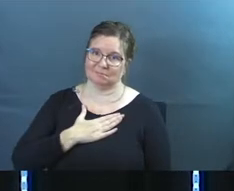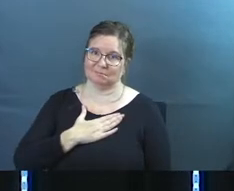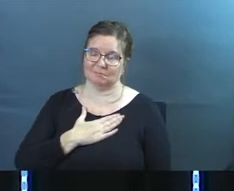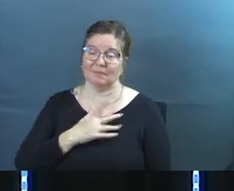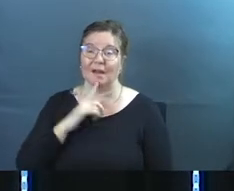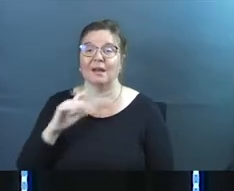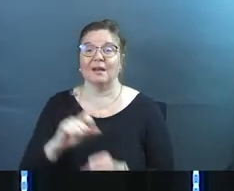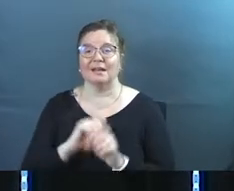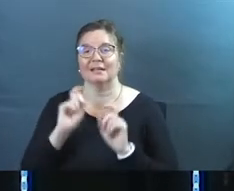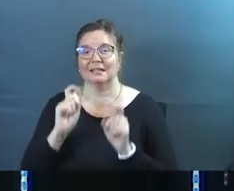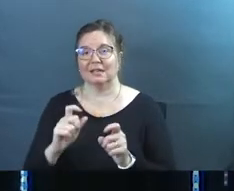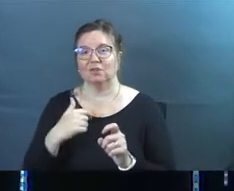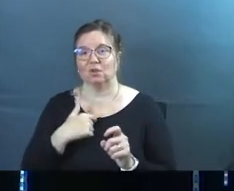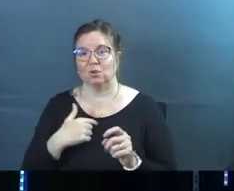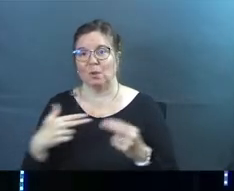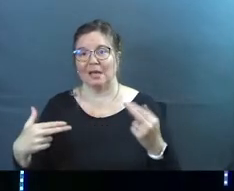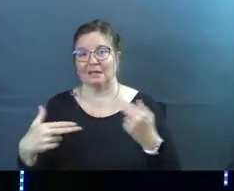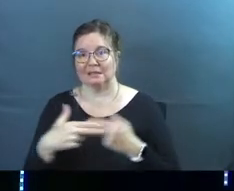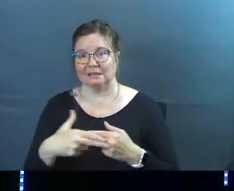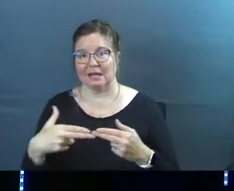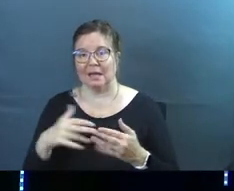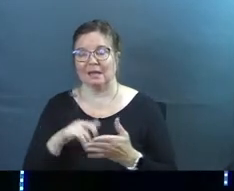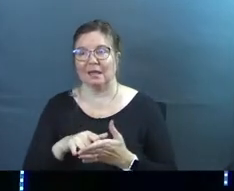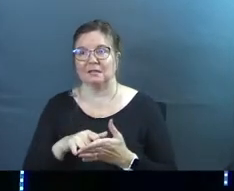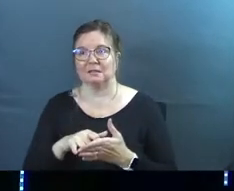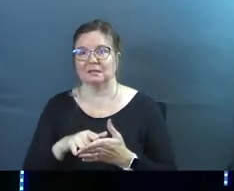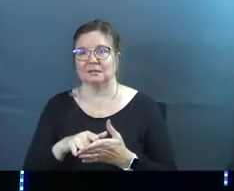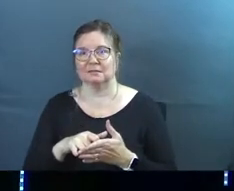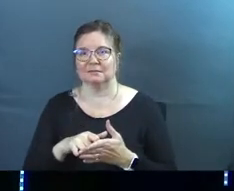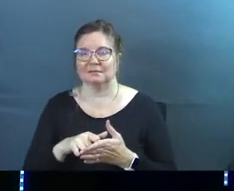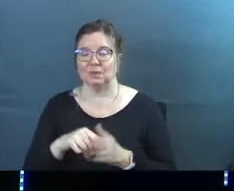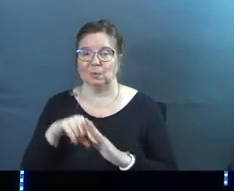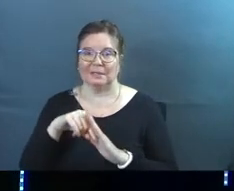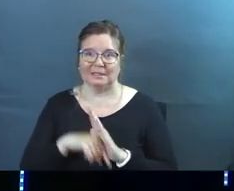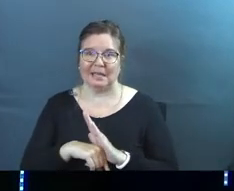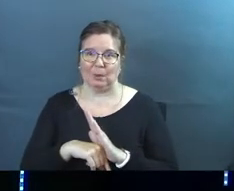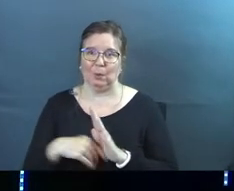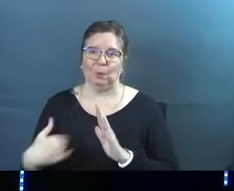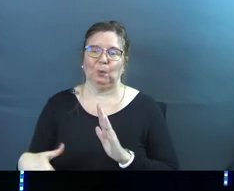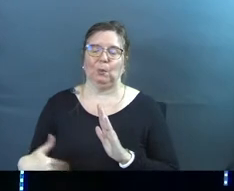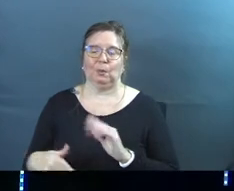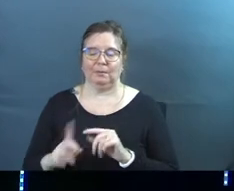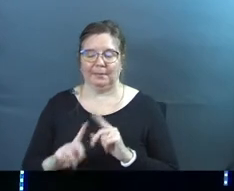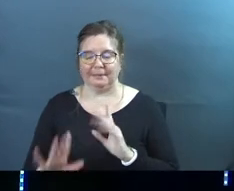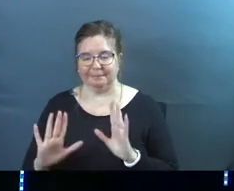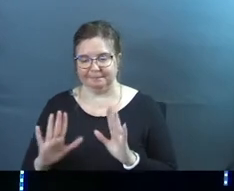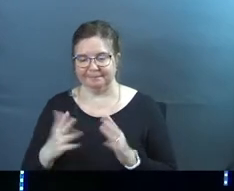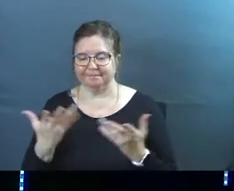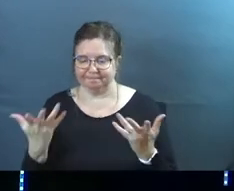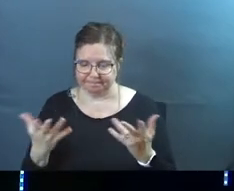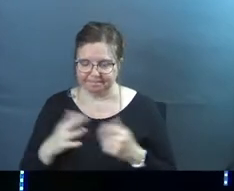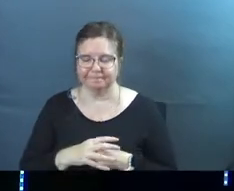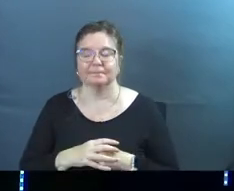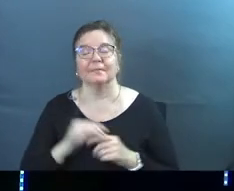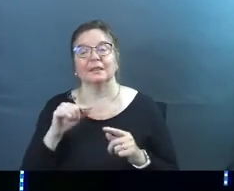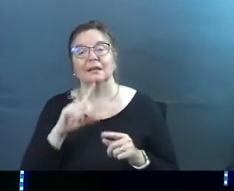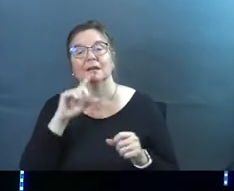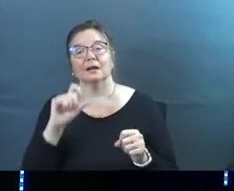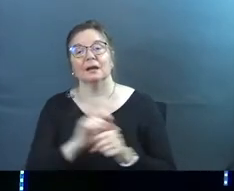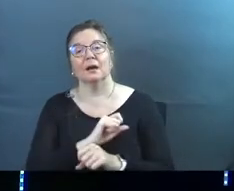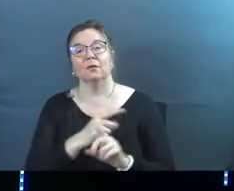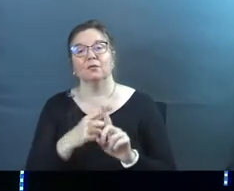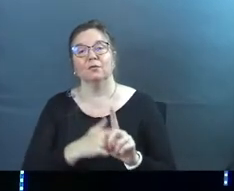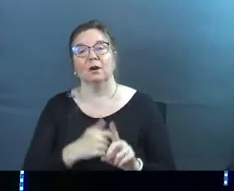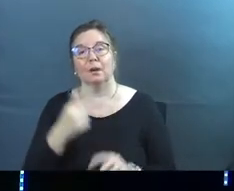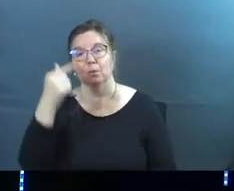I'm actually going to give you a slide that is way too in depth for us today, but oh well. This is actually